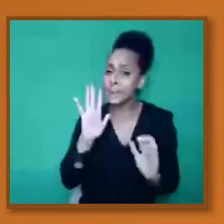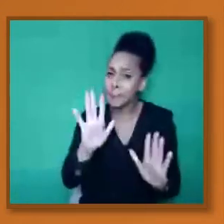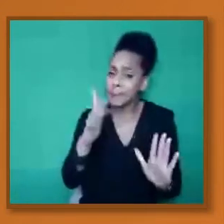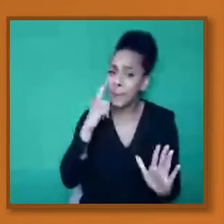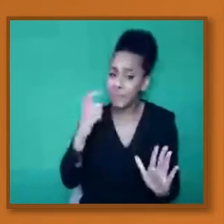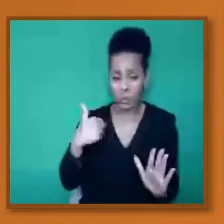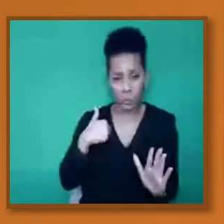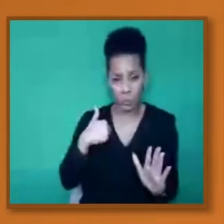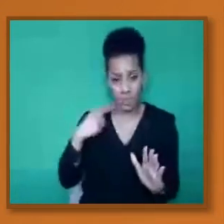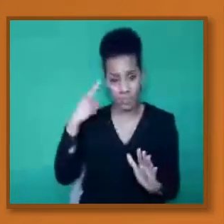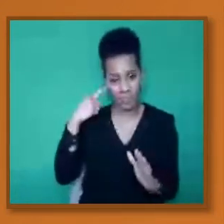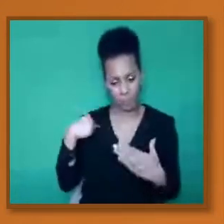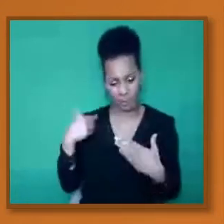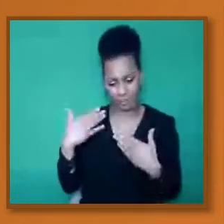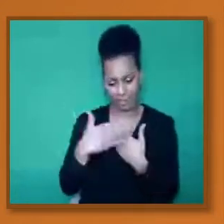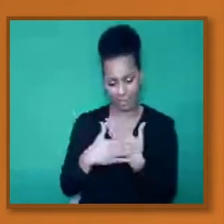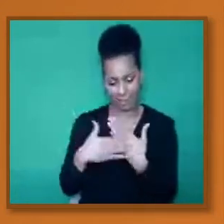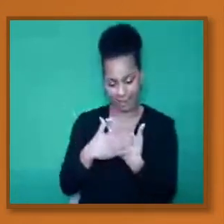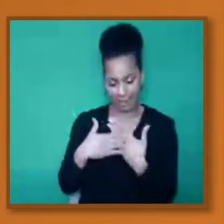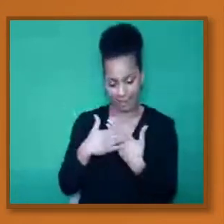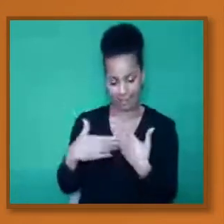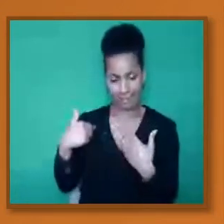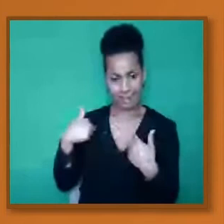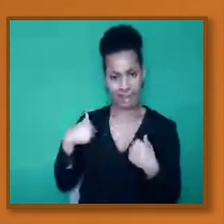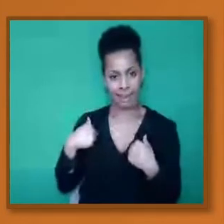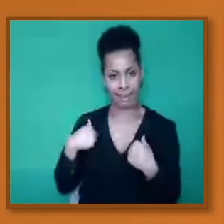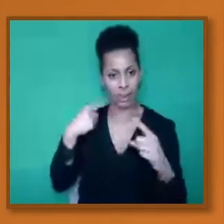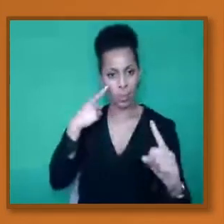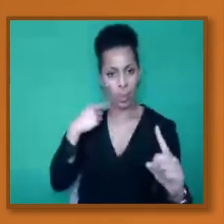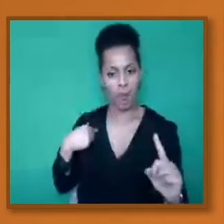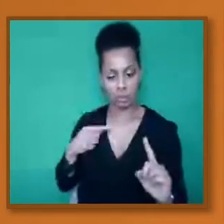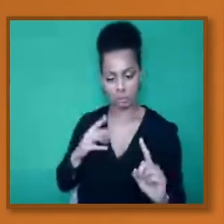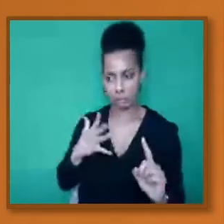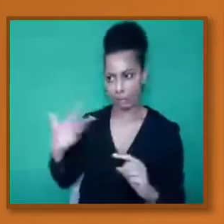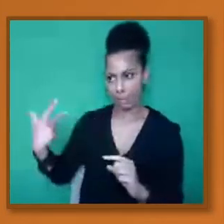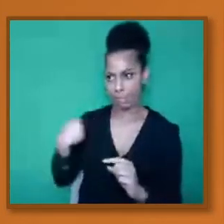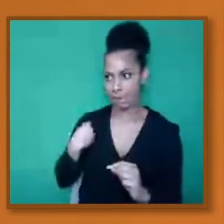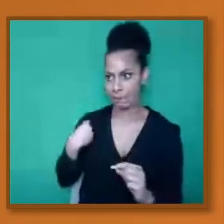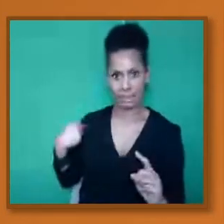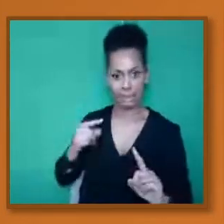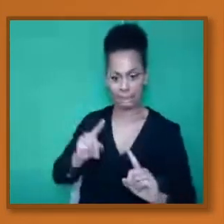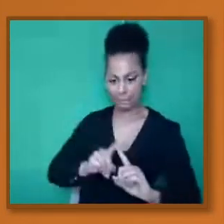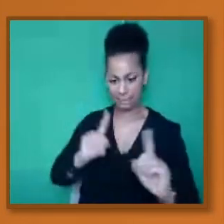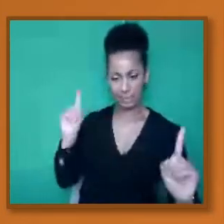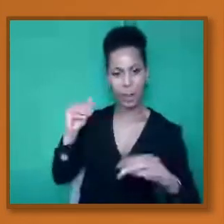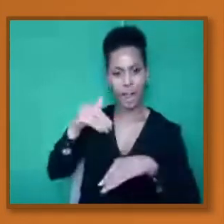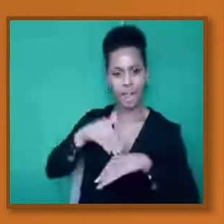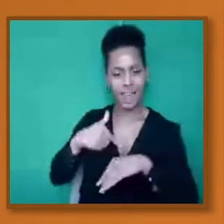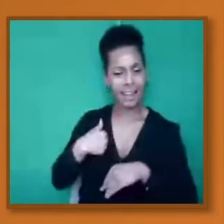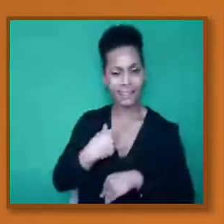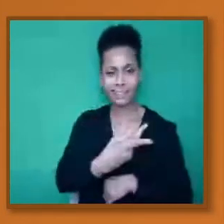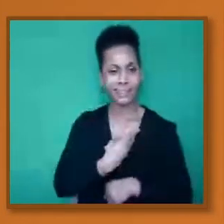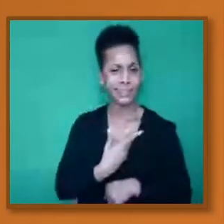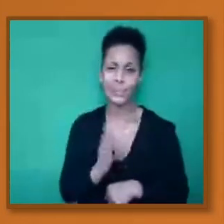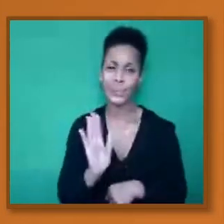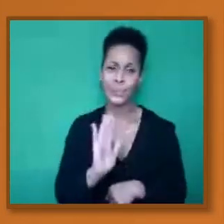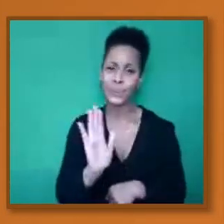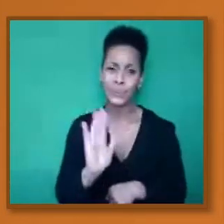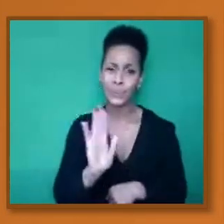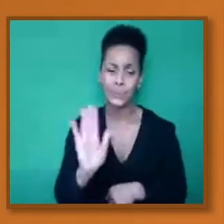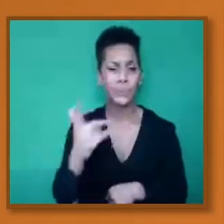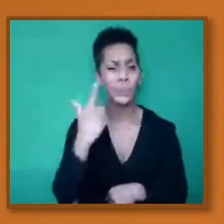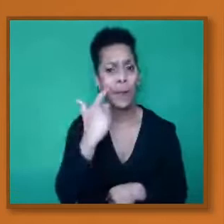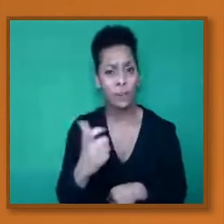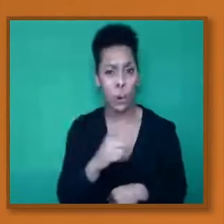respond than to others. We need to be careful because we could be treading on the root of eugenics, right?